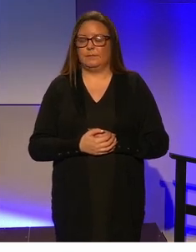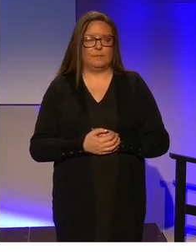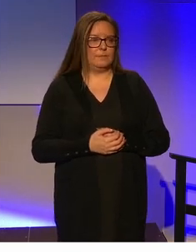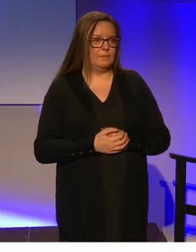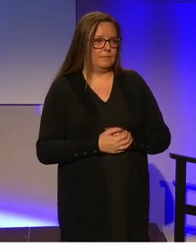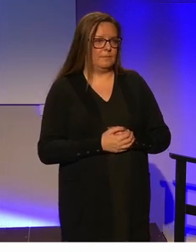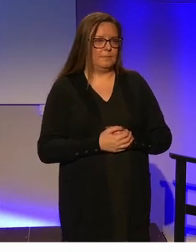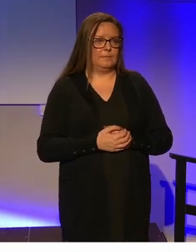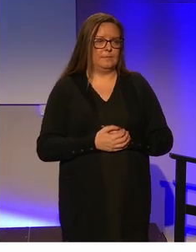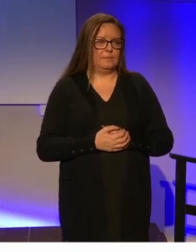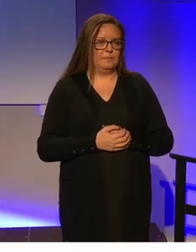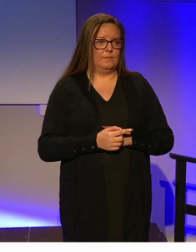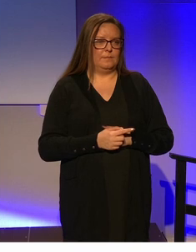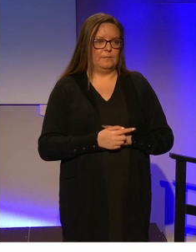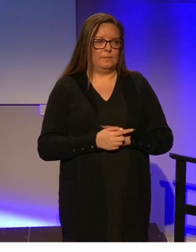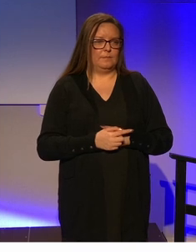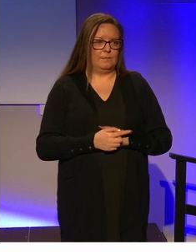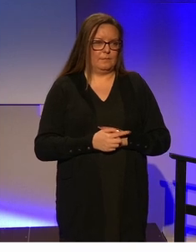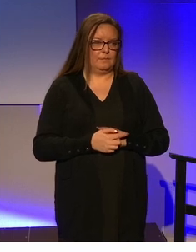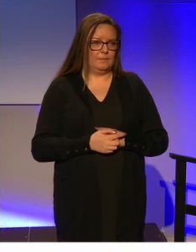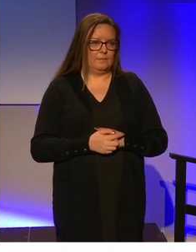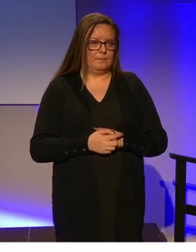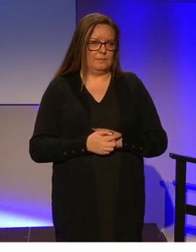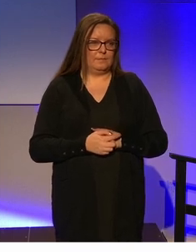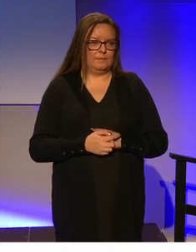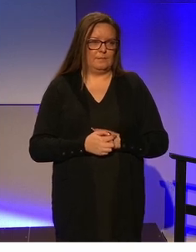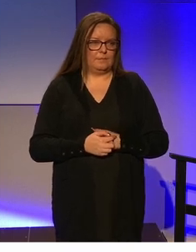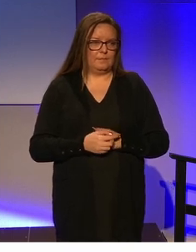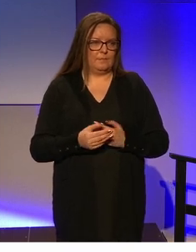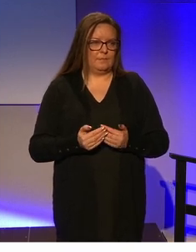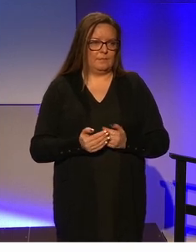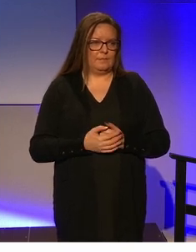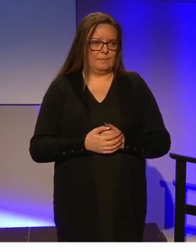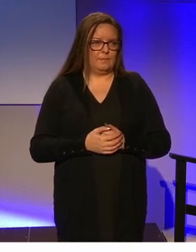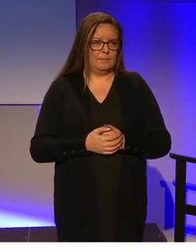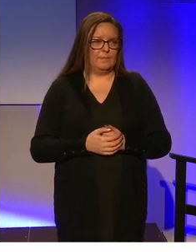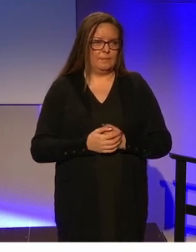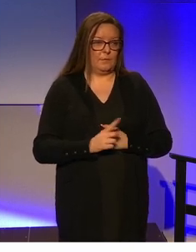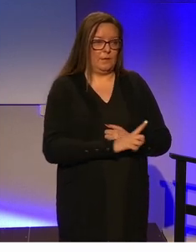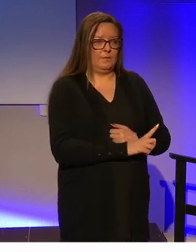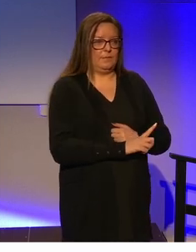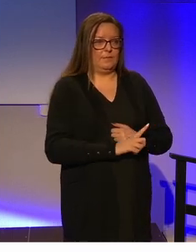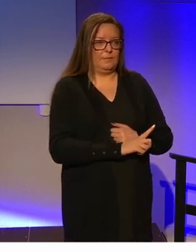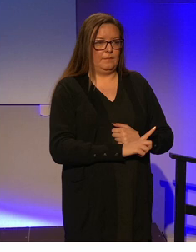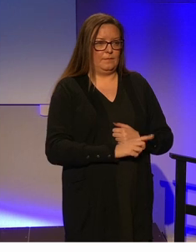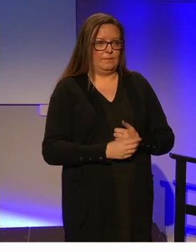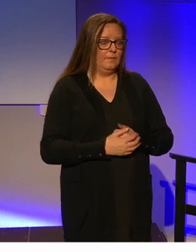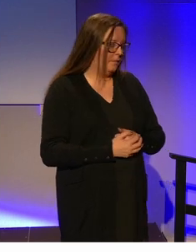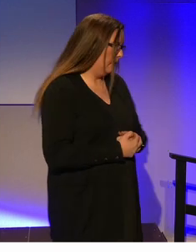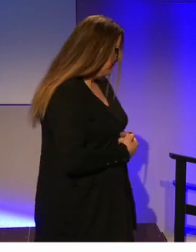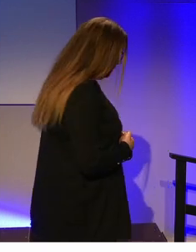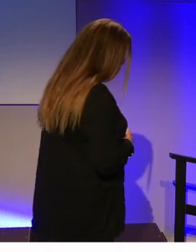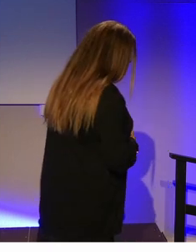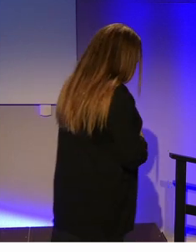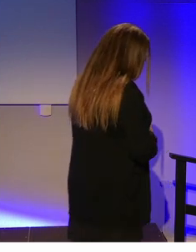I completed my undergraduate degree in Mary I in a bachelor's of early childhood care and education. And then I decided to go on and do the link program. And I'm now